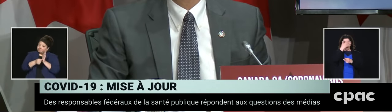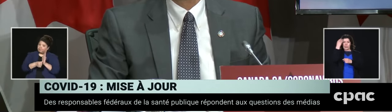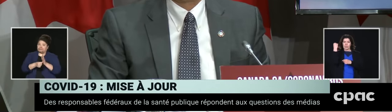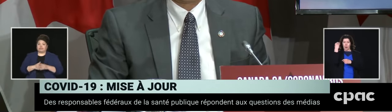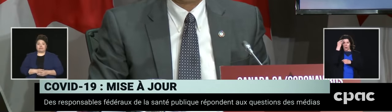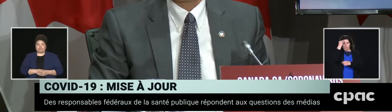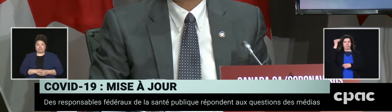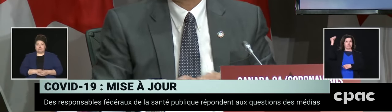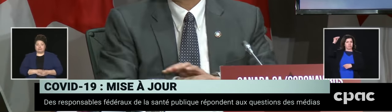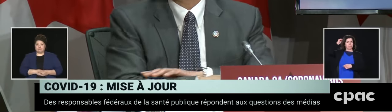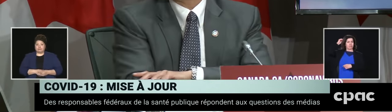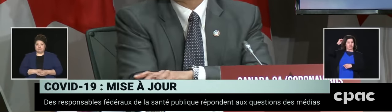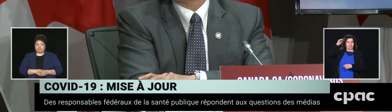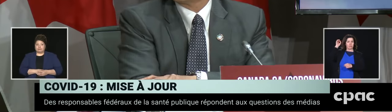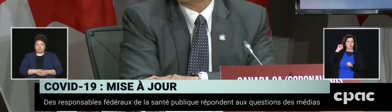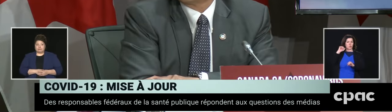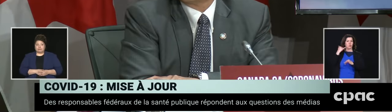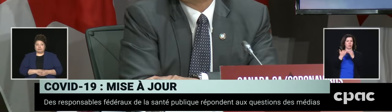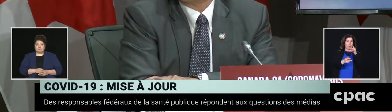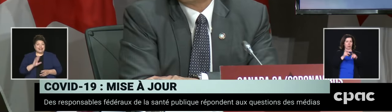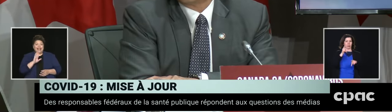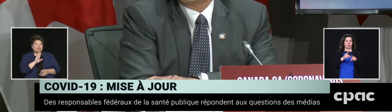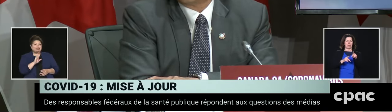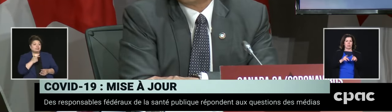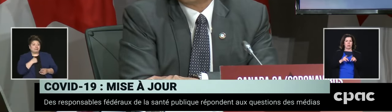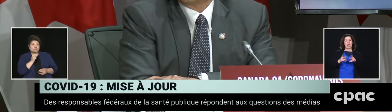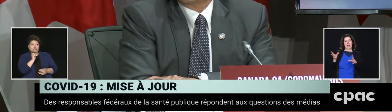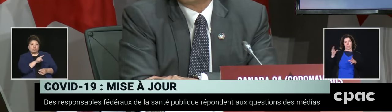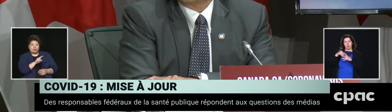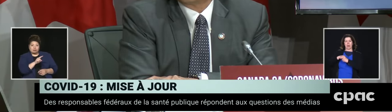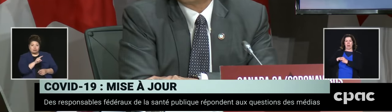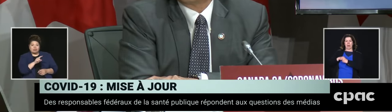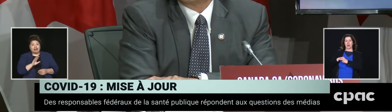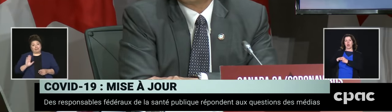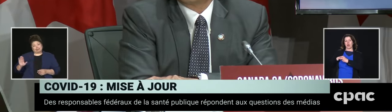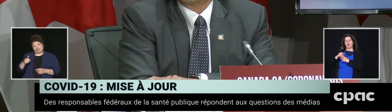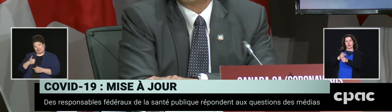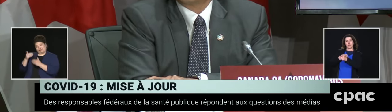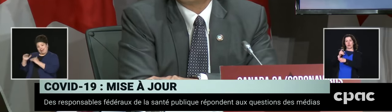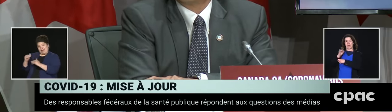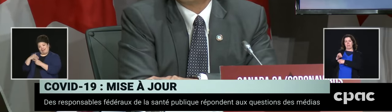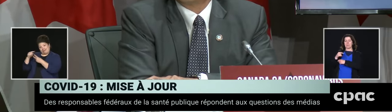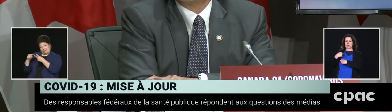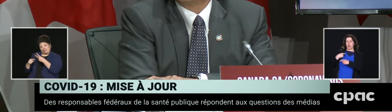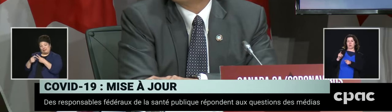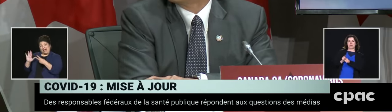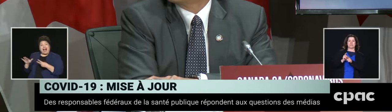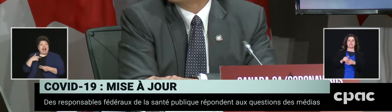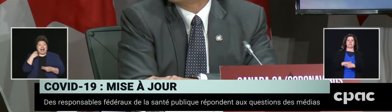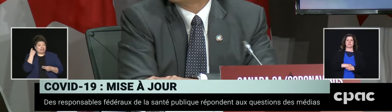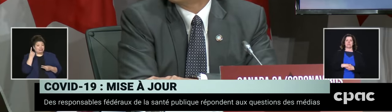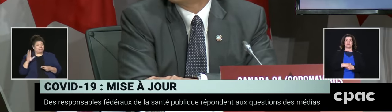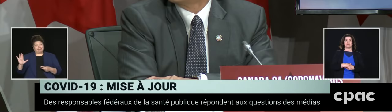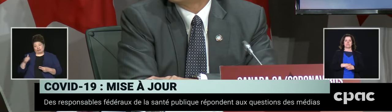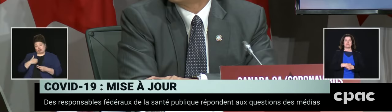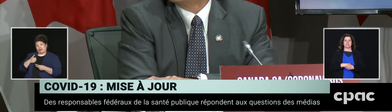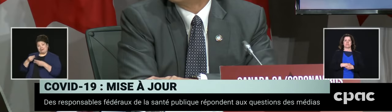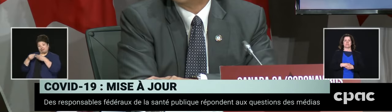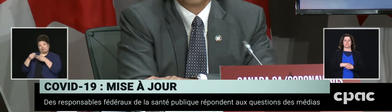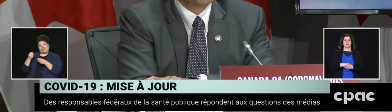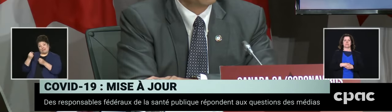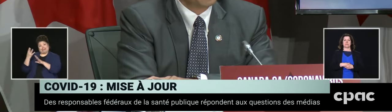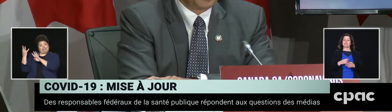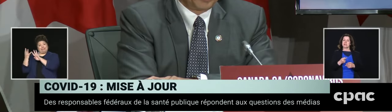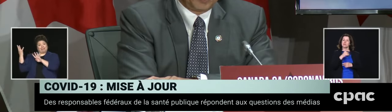Thank you, Dr. Althea. It's one question, one follow-up. Sorry. You have colleagues waiting. Sorry. I'll create a next question,